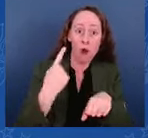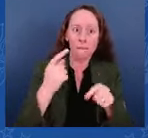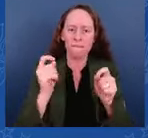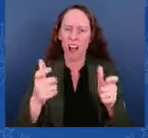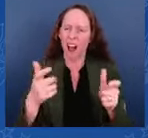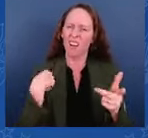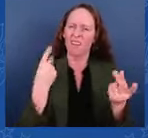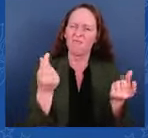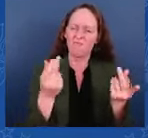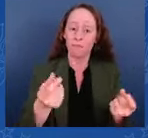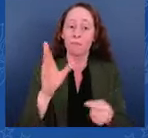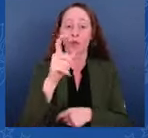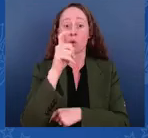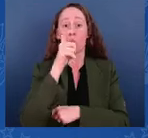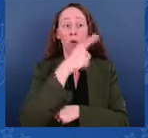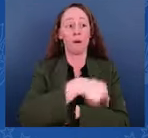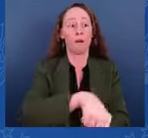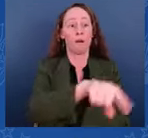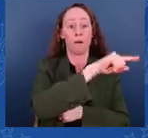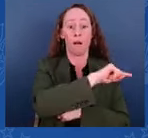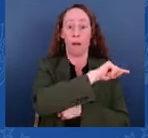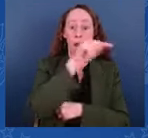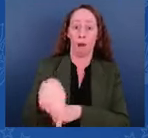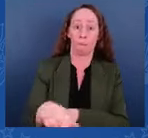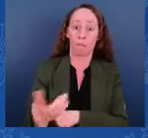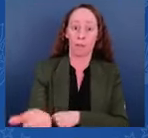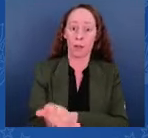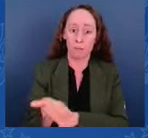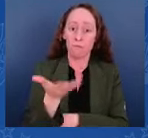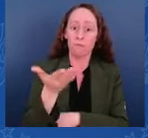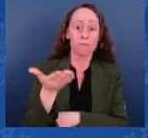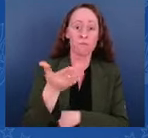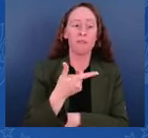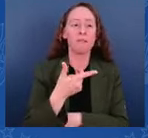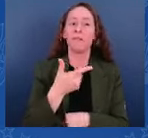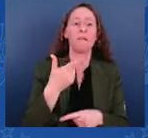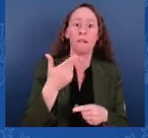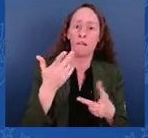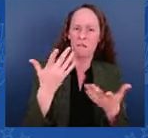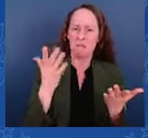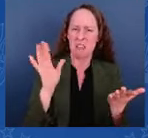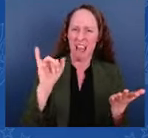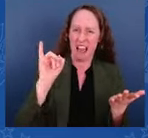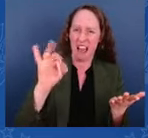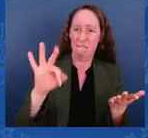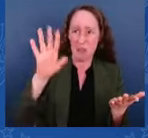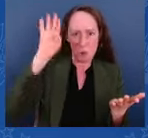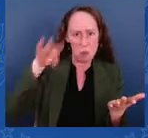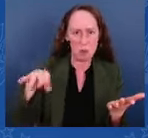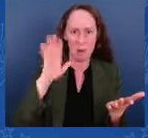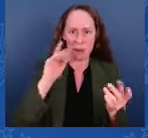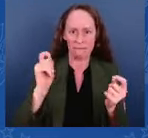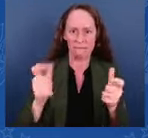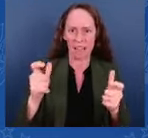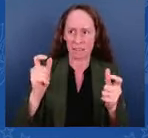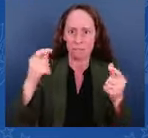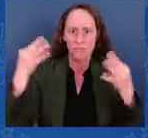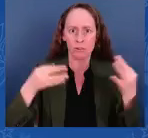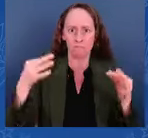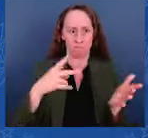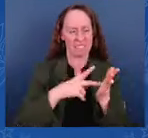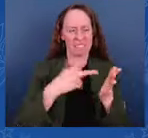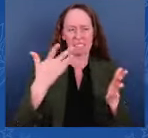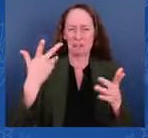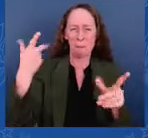to pay a criminal smuggler thousands of dollars to take them on a dangerous journey, knowing that if, in fact, they move in the wrong